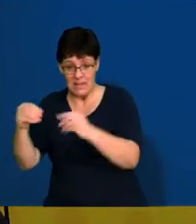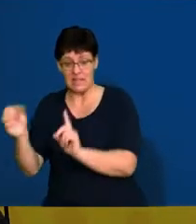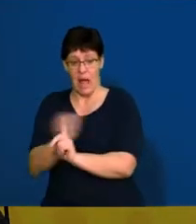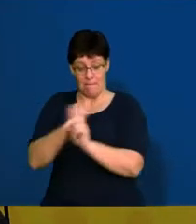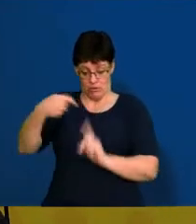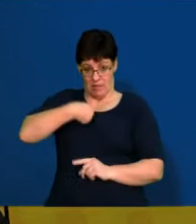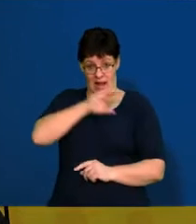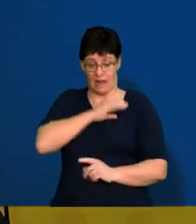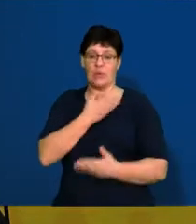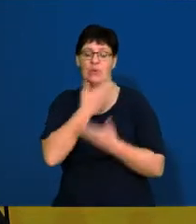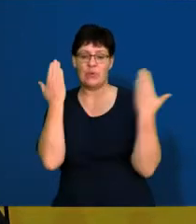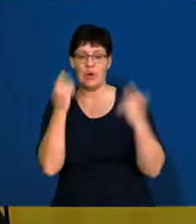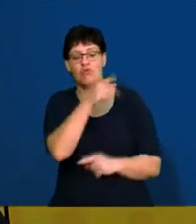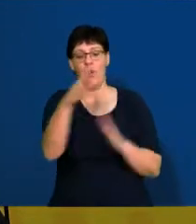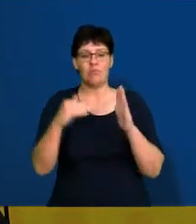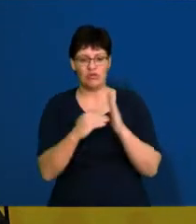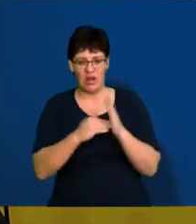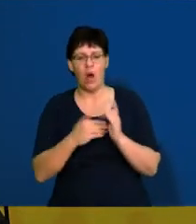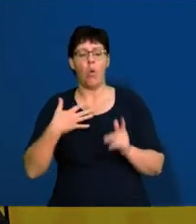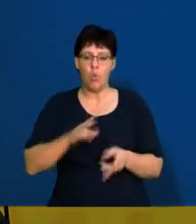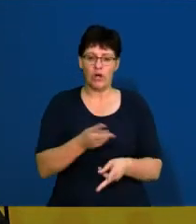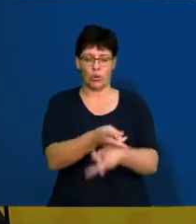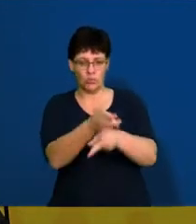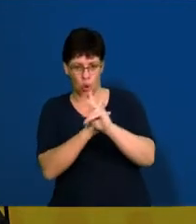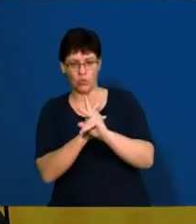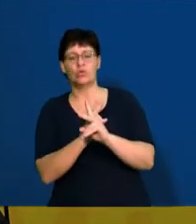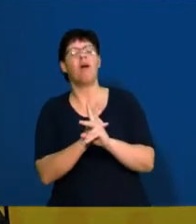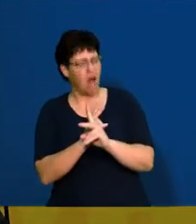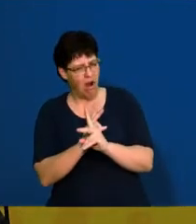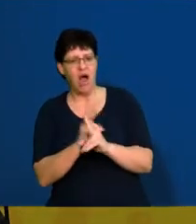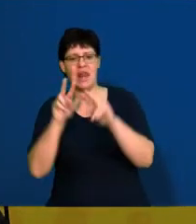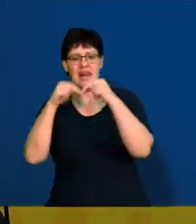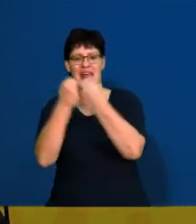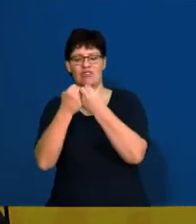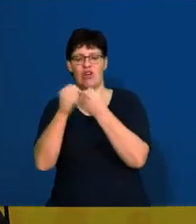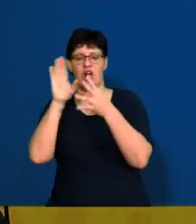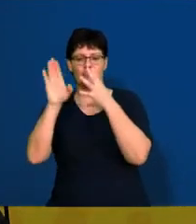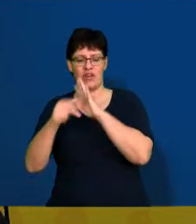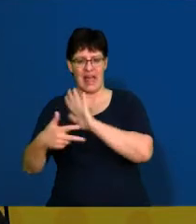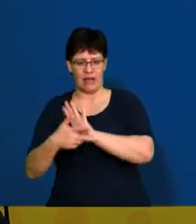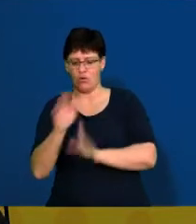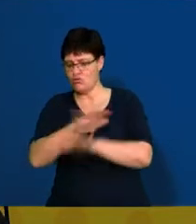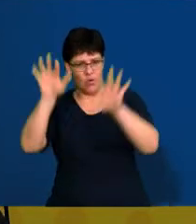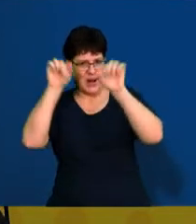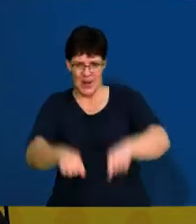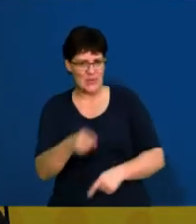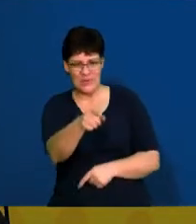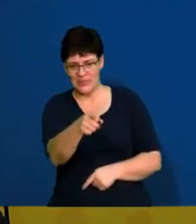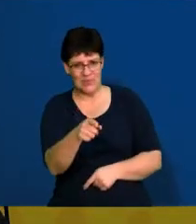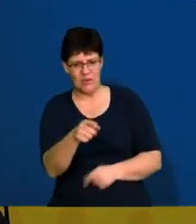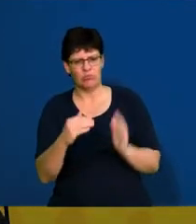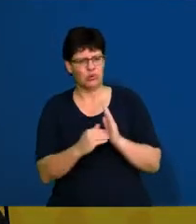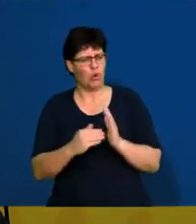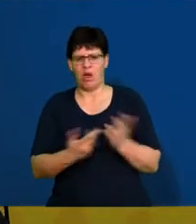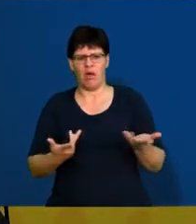if you guys as matriculants, you want to take out a loan, according to the National Credit Act, they won't allow you to take out that loan because